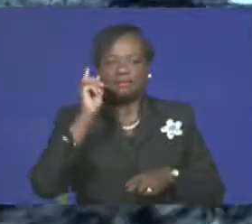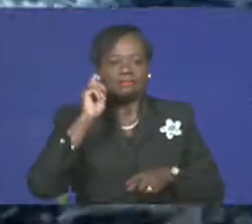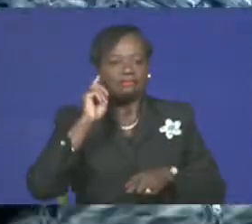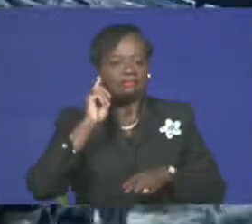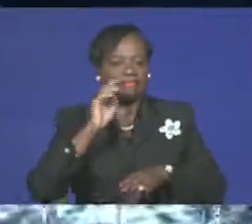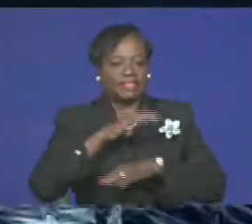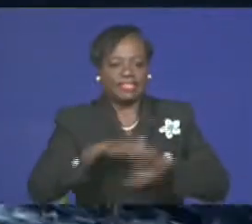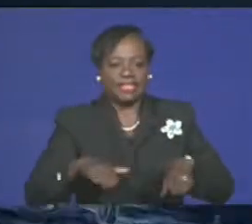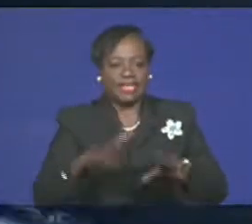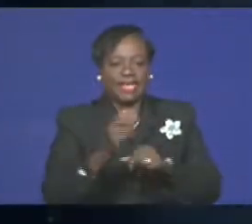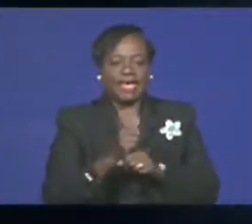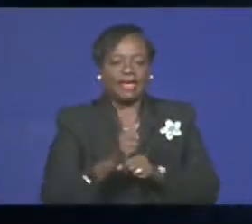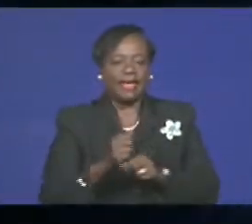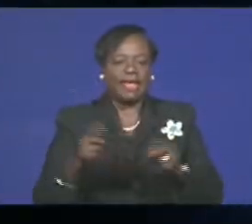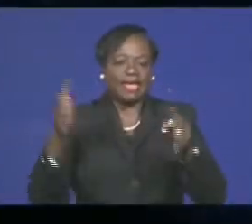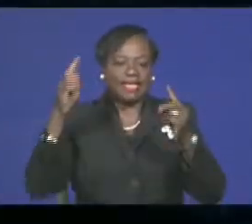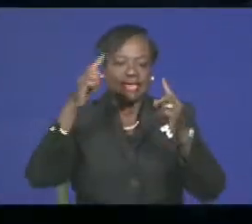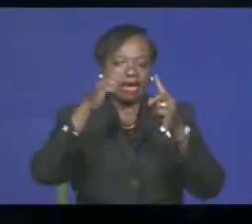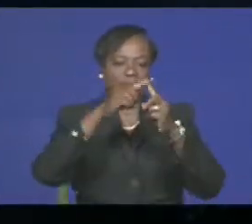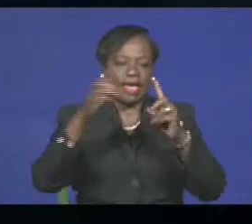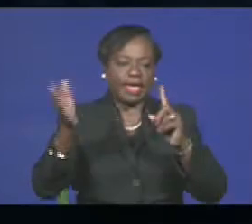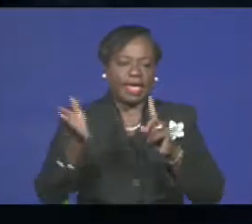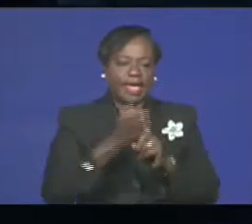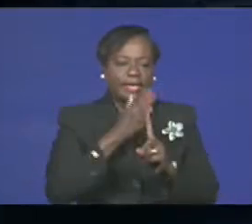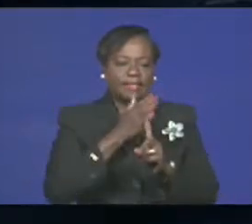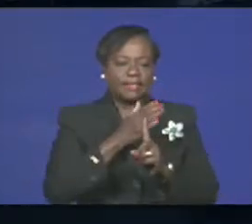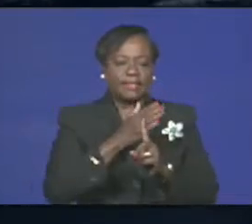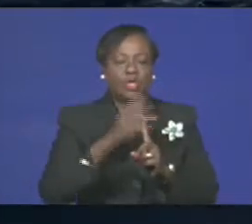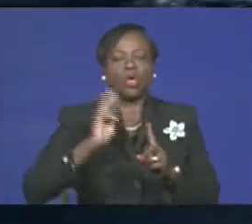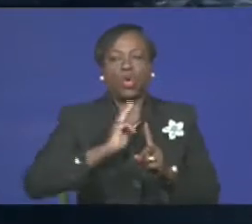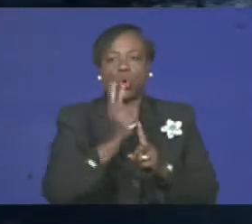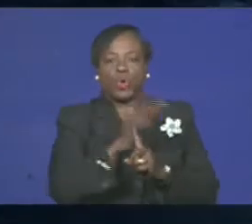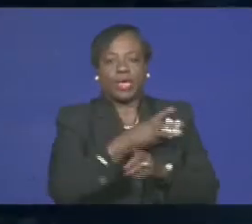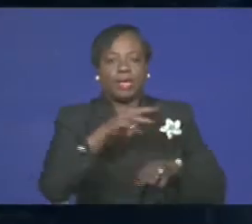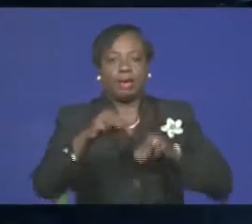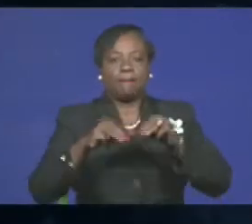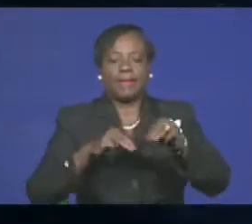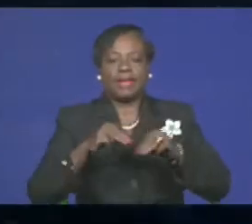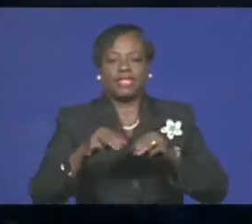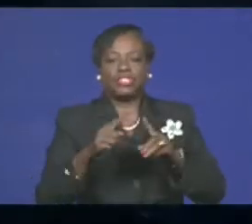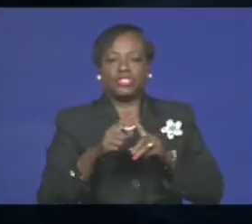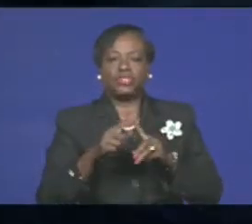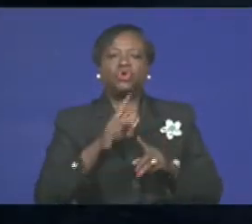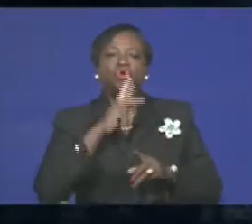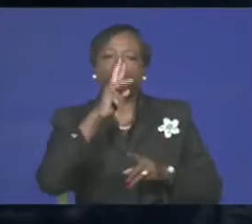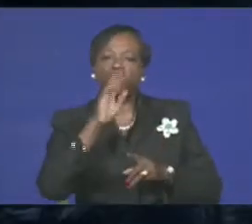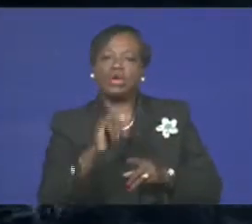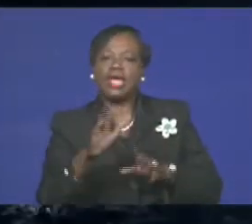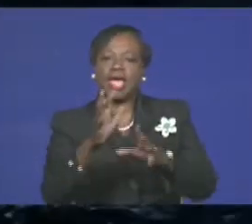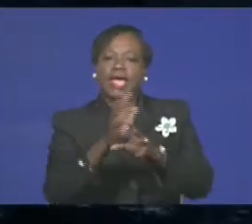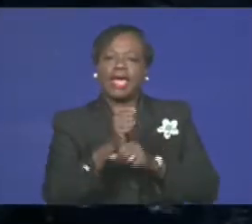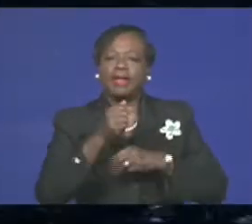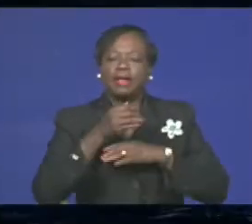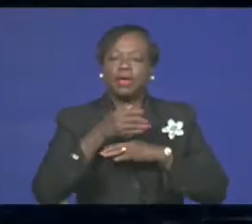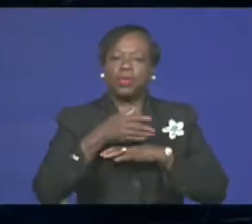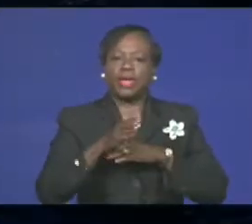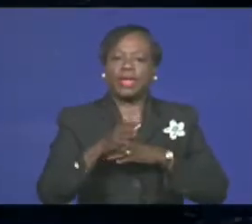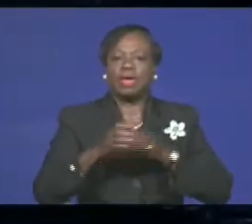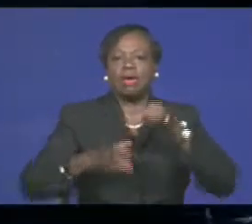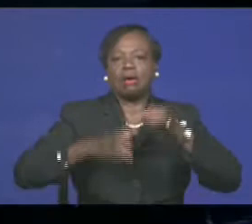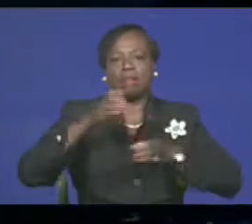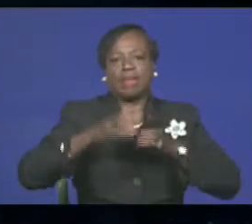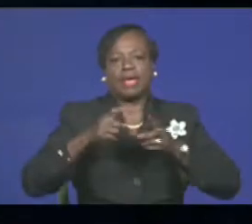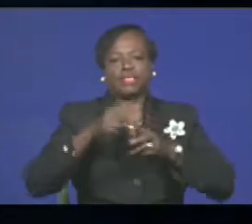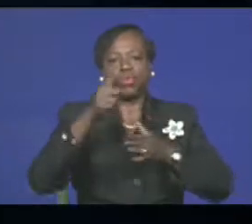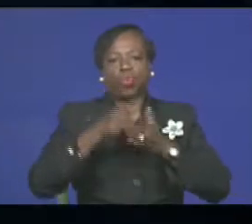but I think we managed to really get away when compared to